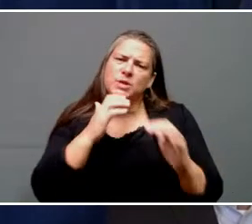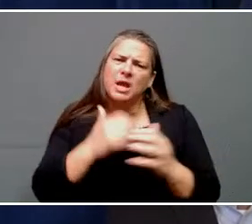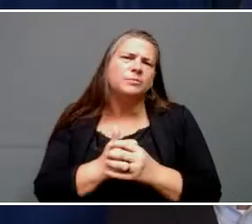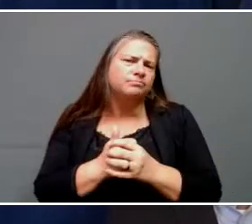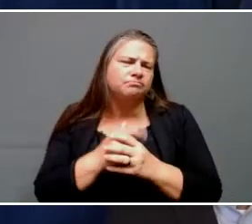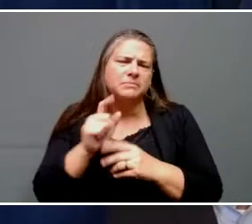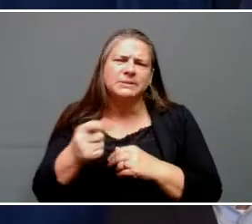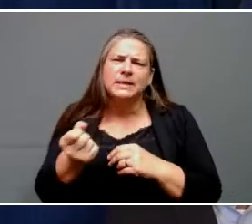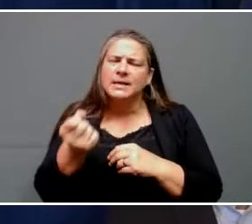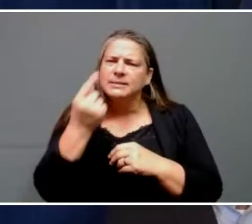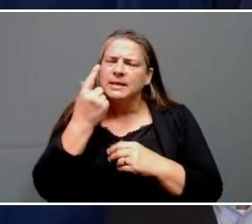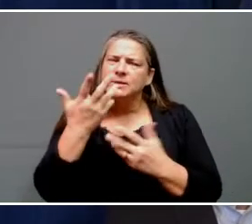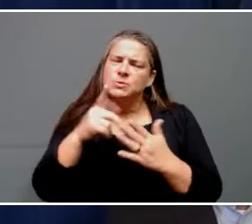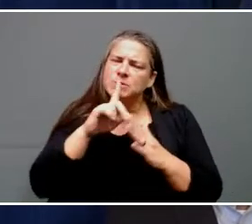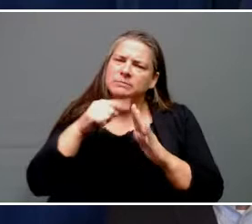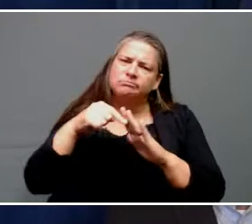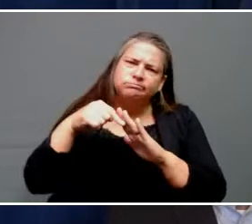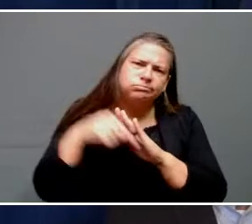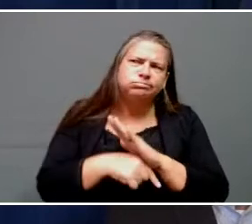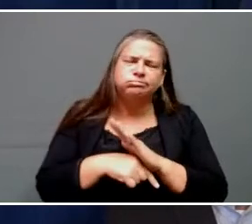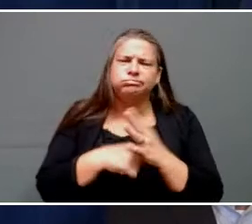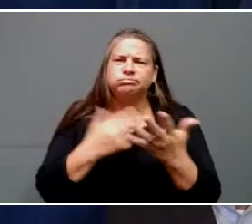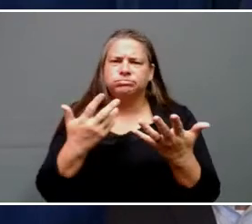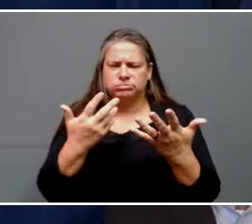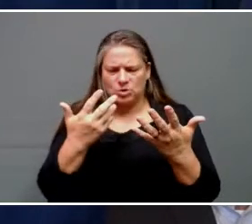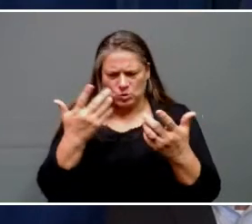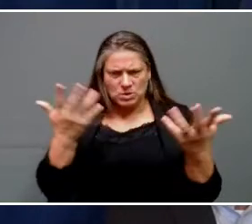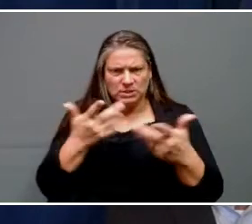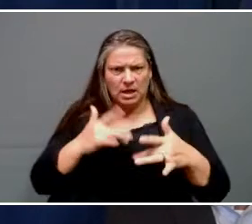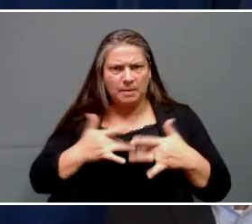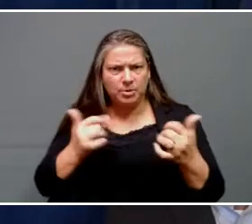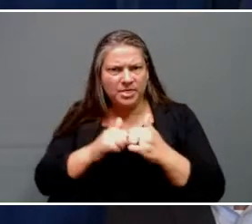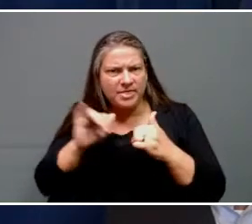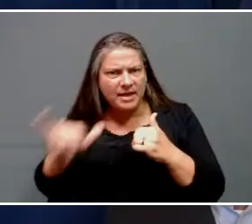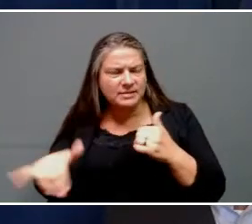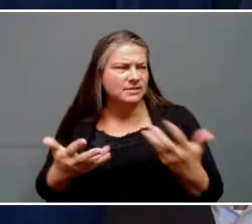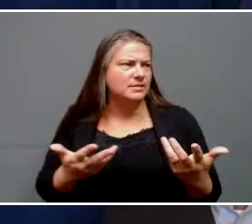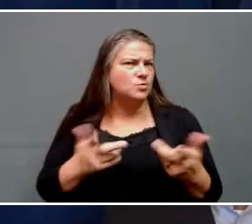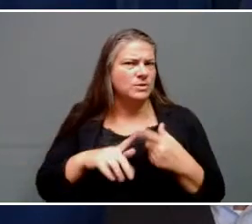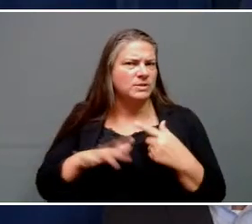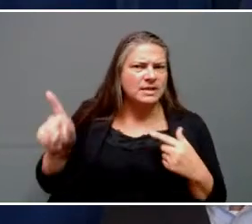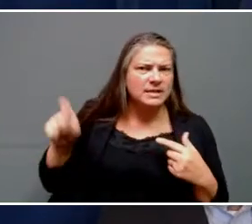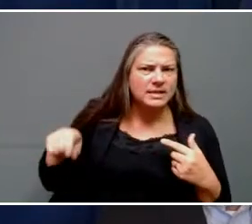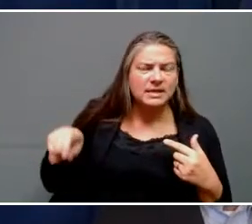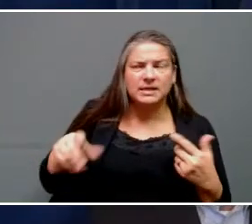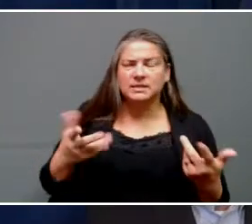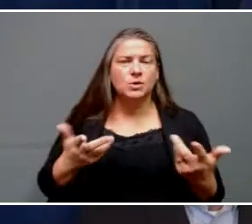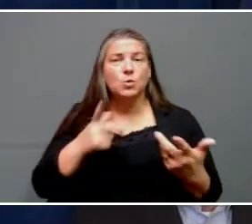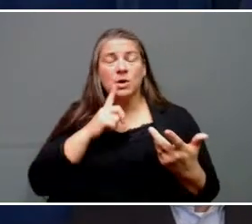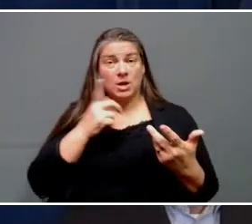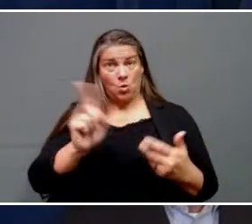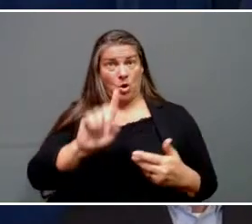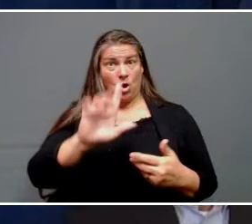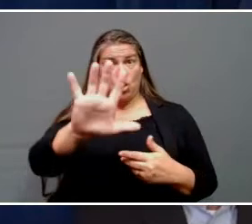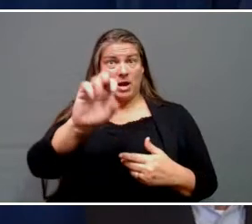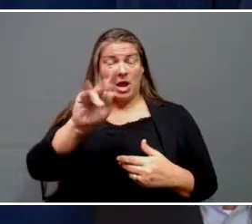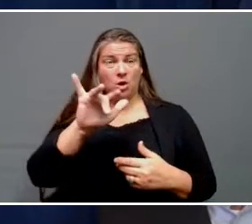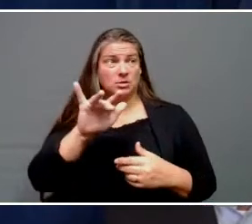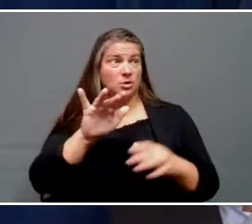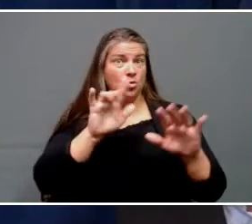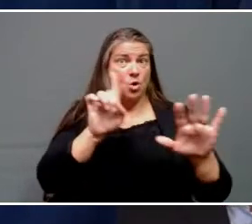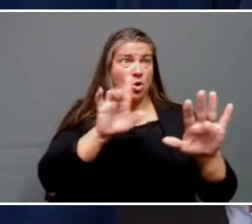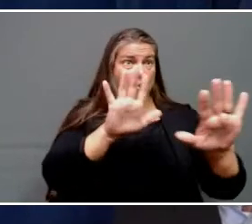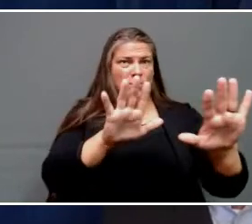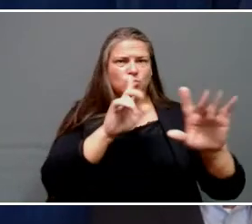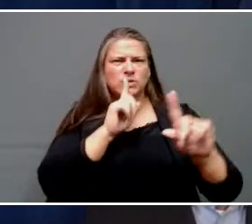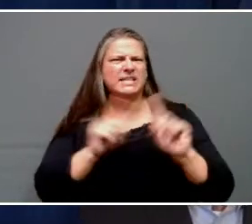of the problem. It's, you know, different depending on where you were and what happened, the schools, the water,